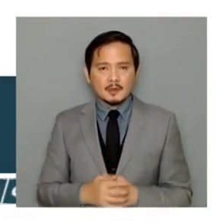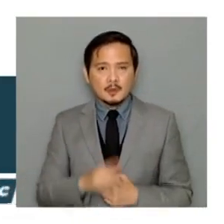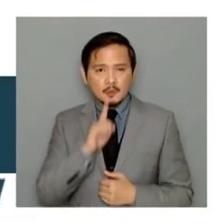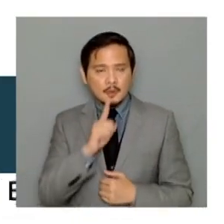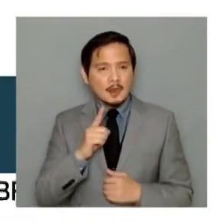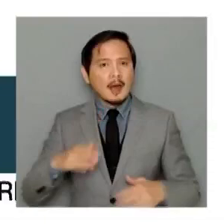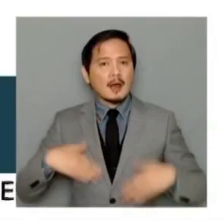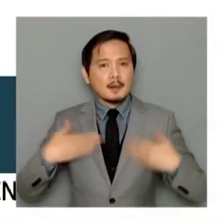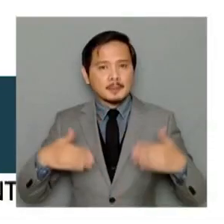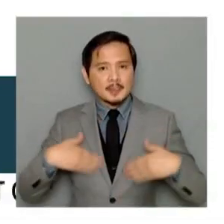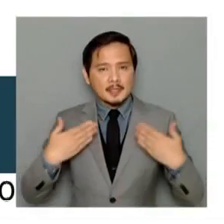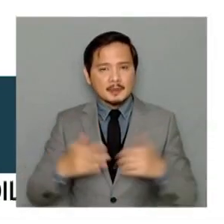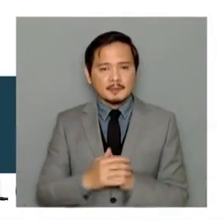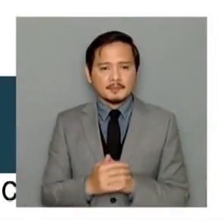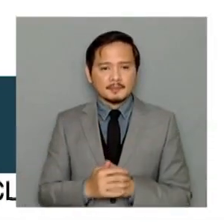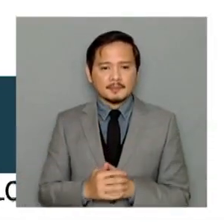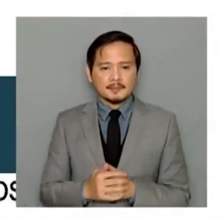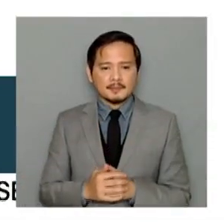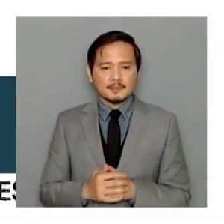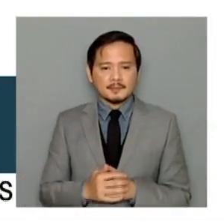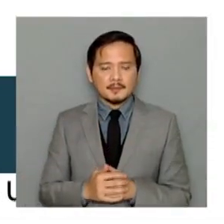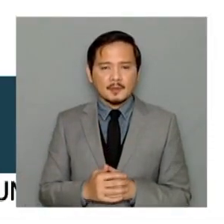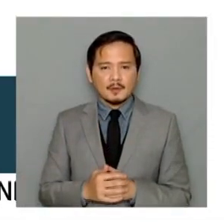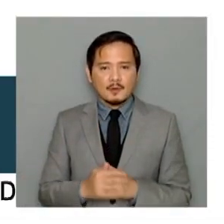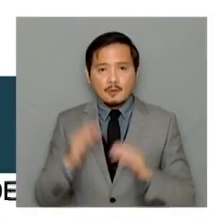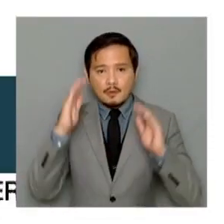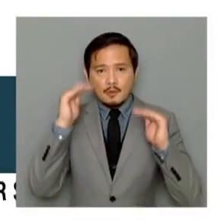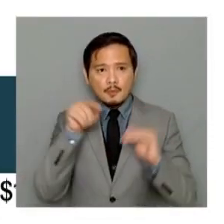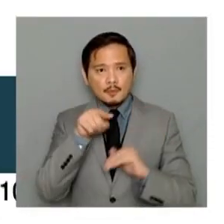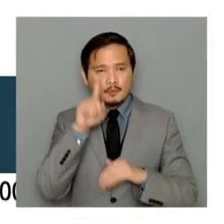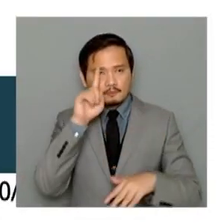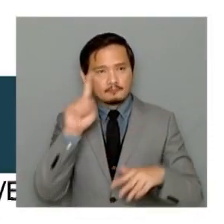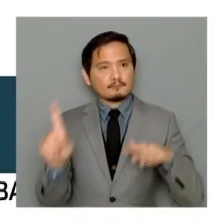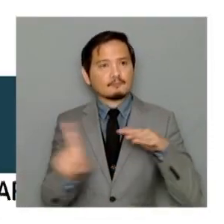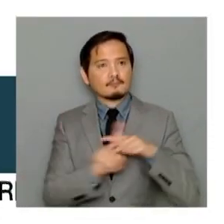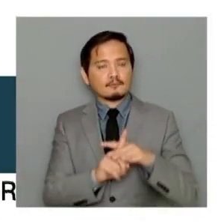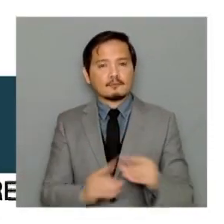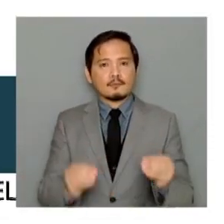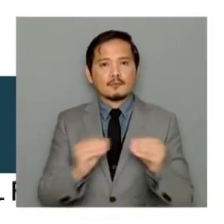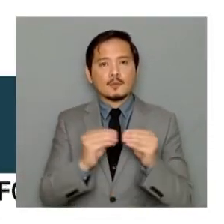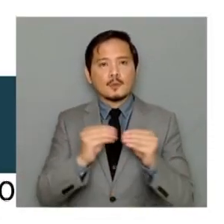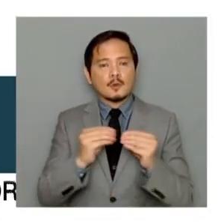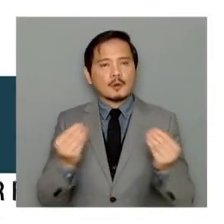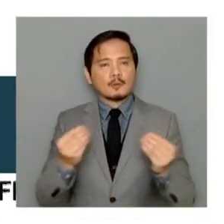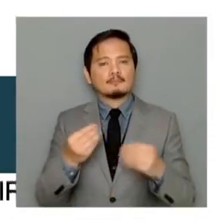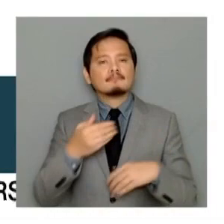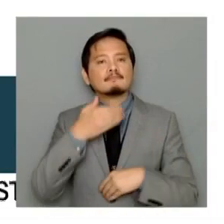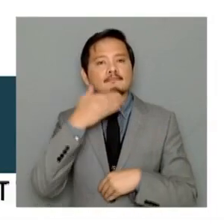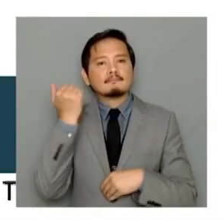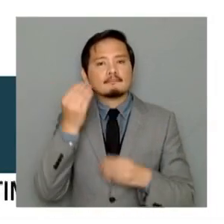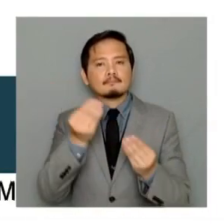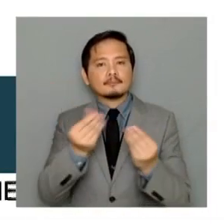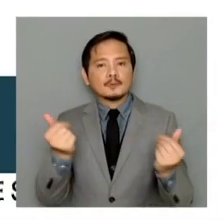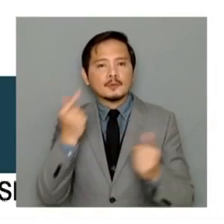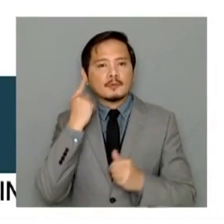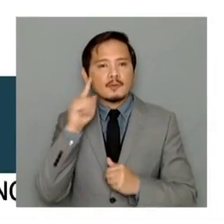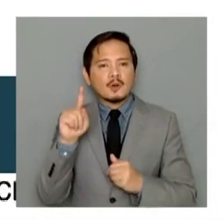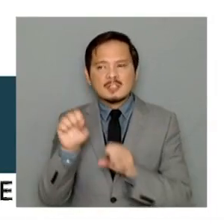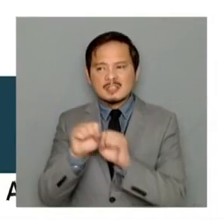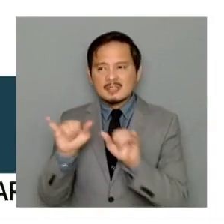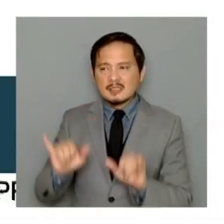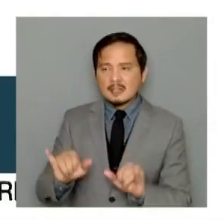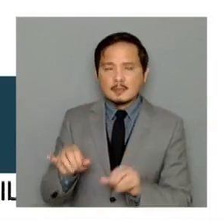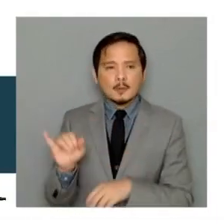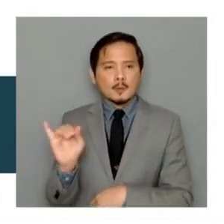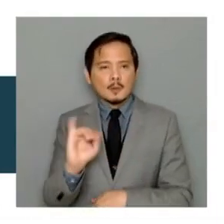expect that she will come out with better solutions to these problems, bureaucratic problems, and these issues